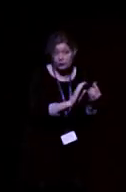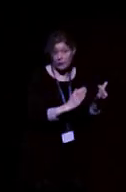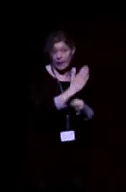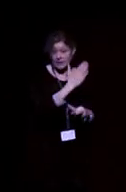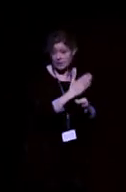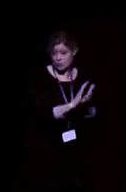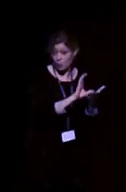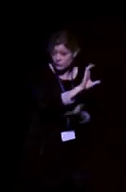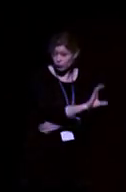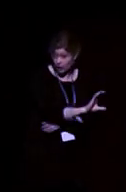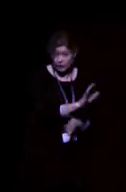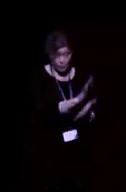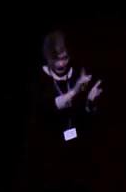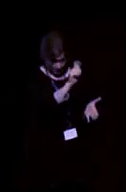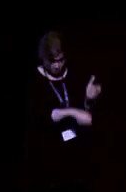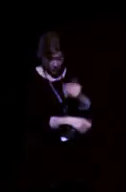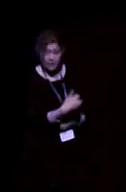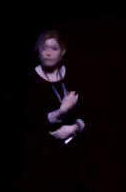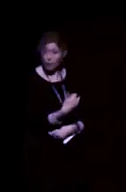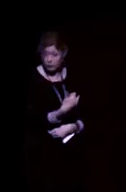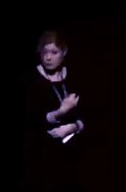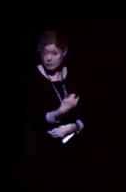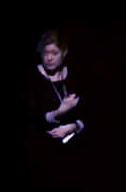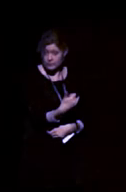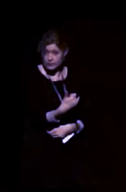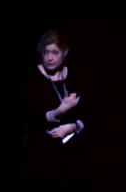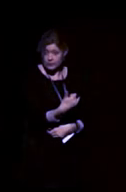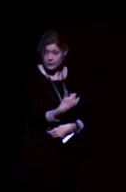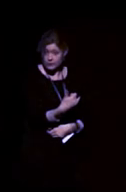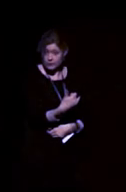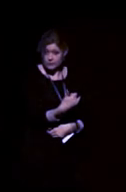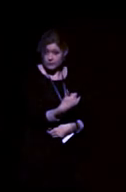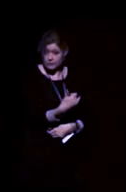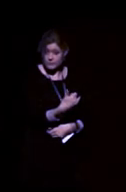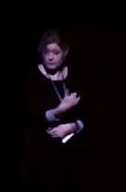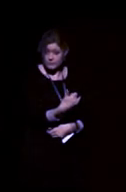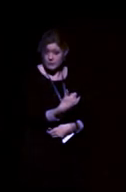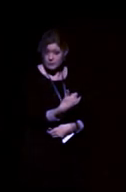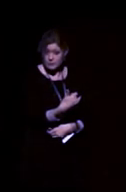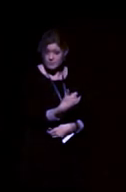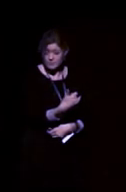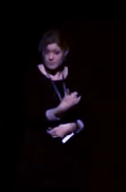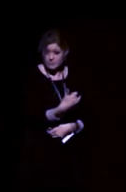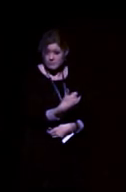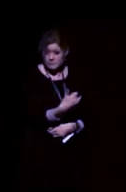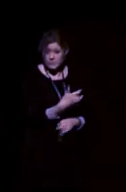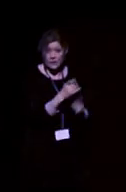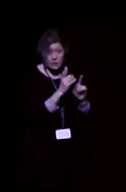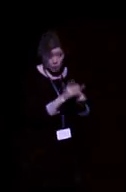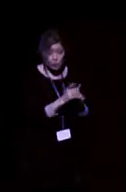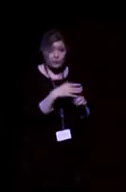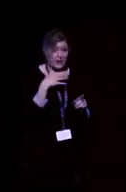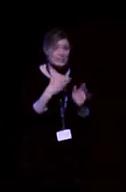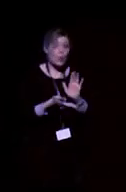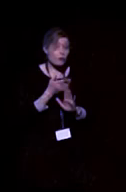and therefore get this phone, potentially the hearing aids be upgraded if becomes Bluetooth enabled